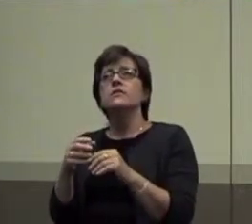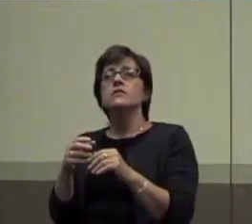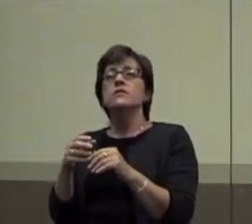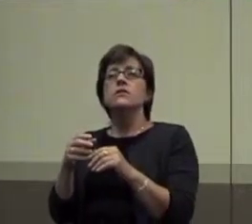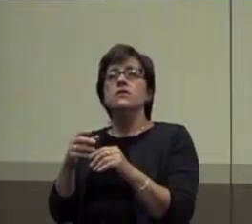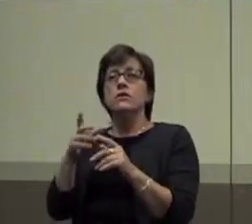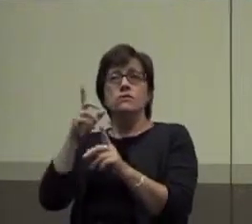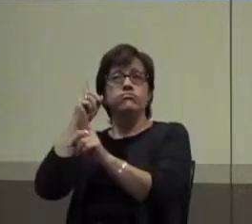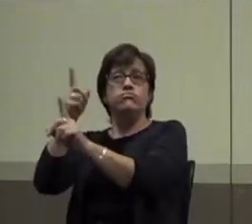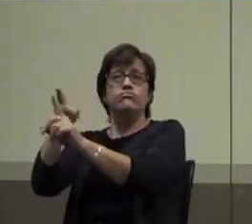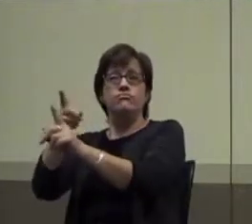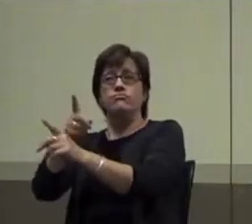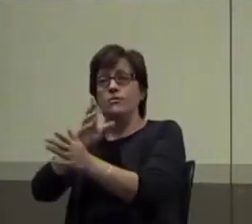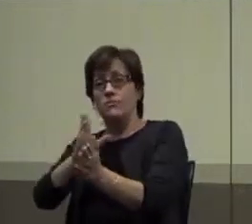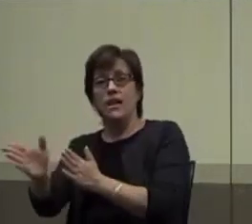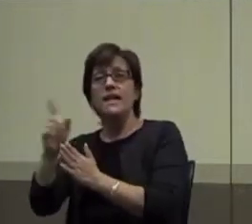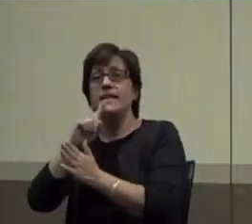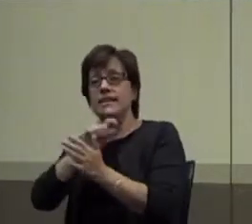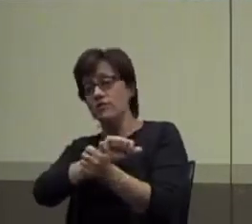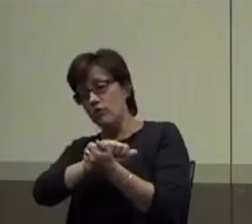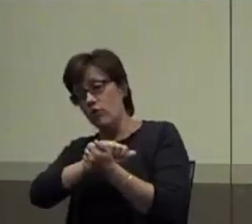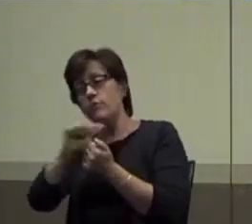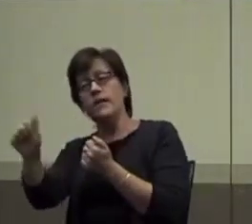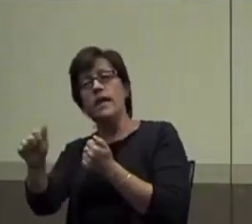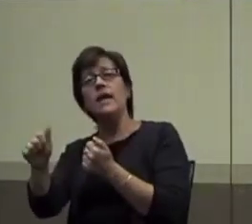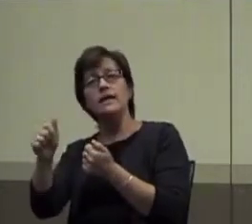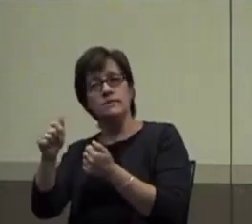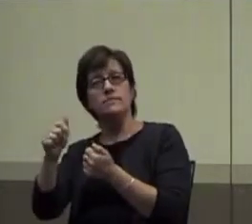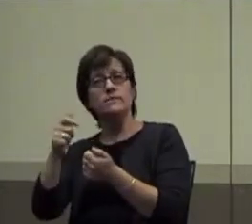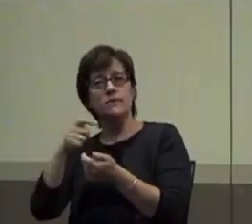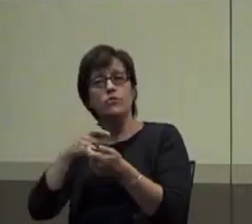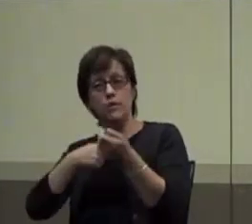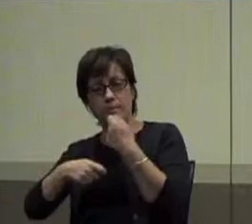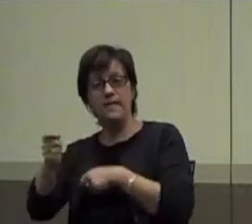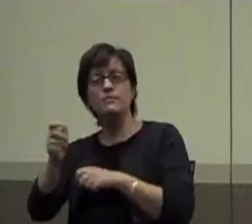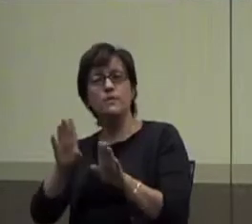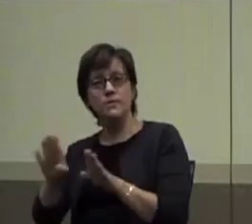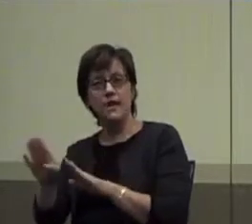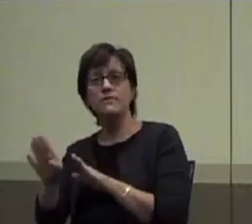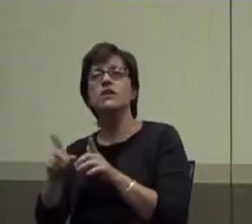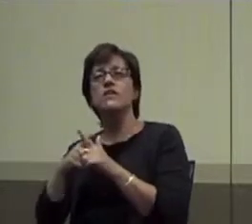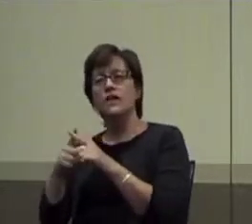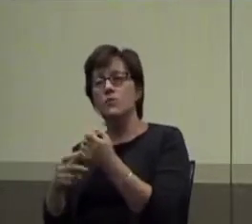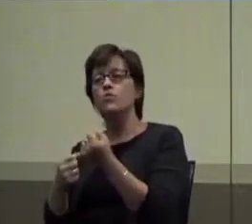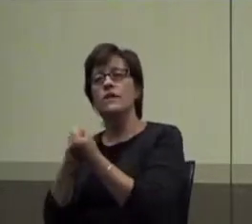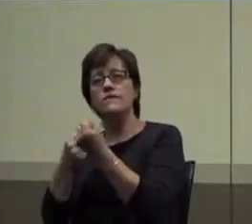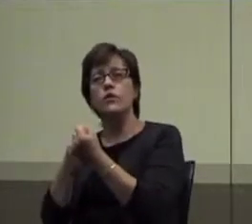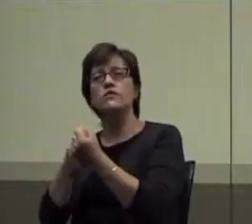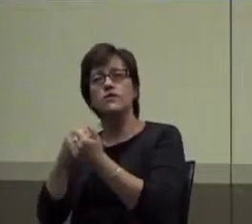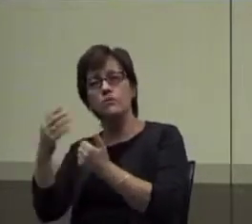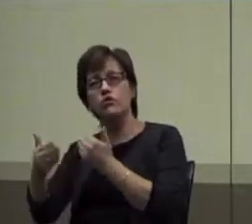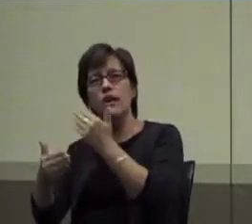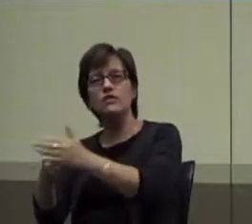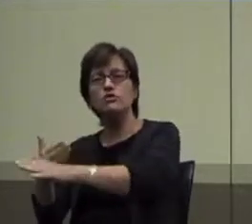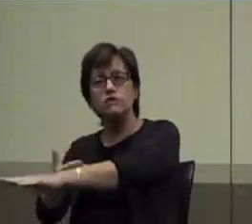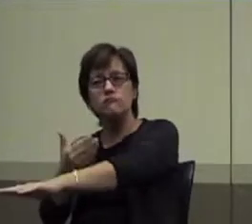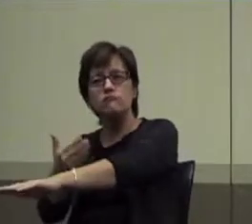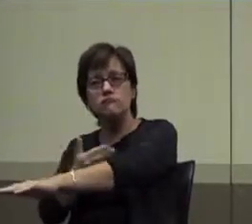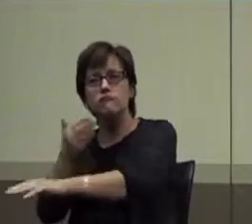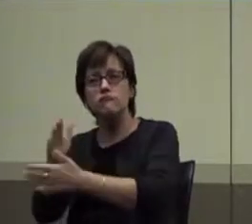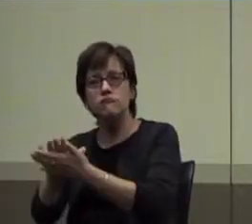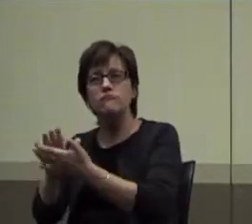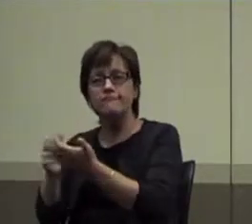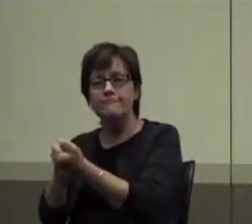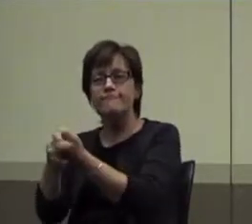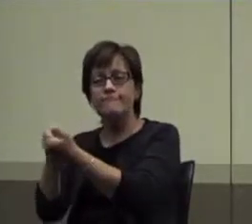to go past those reinforcement behaviors, and we're going to reinforce the progression. But we need to make sure that we're being,